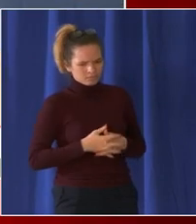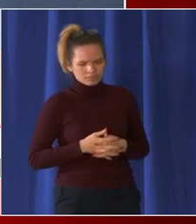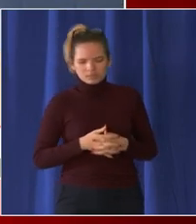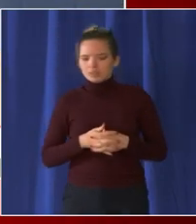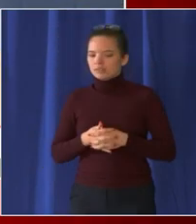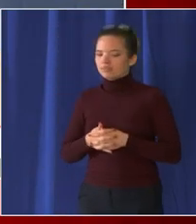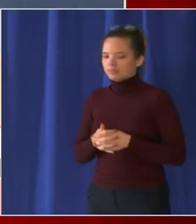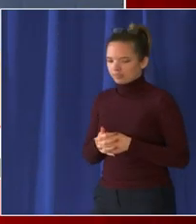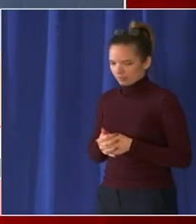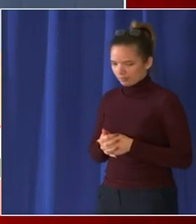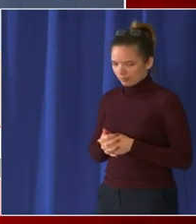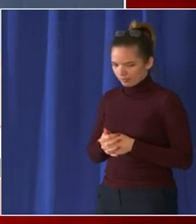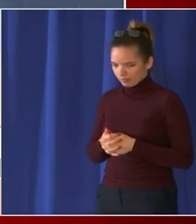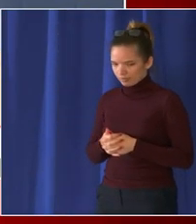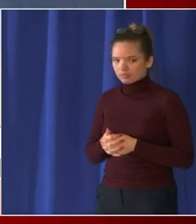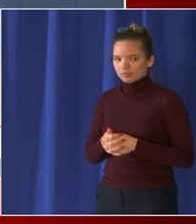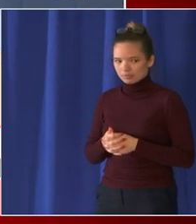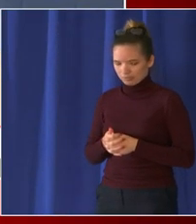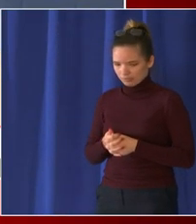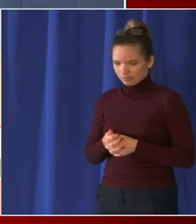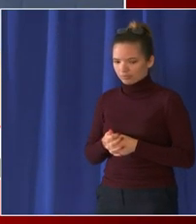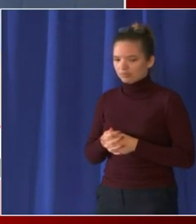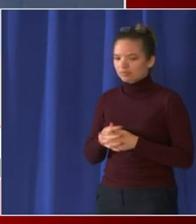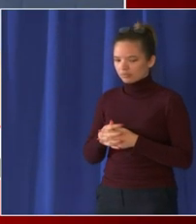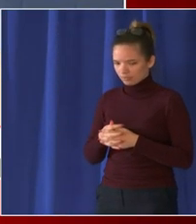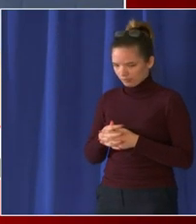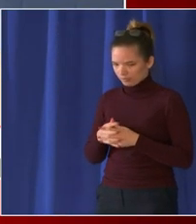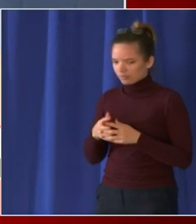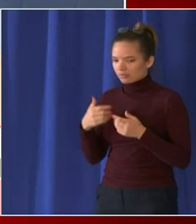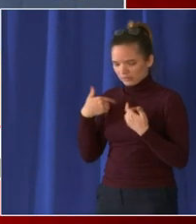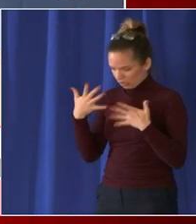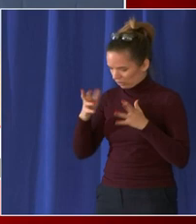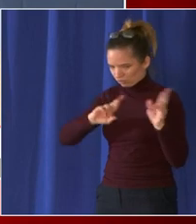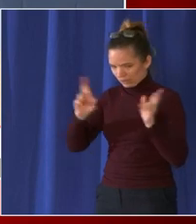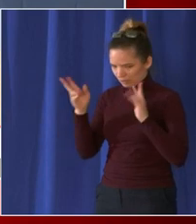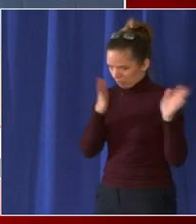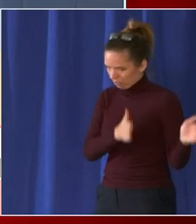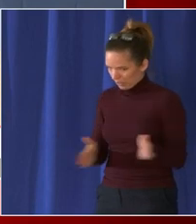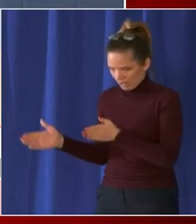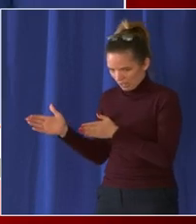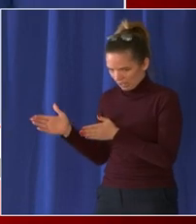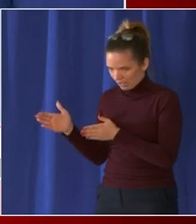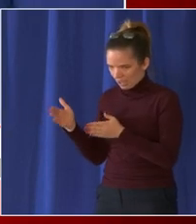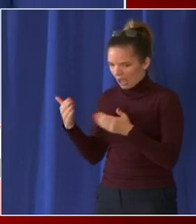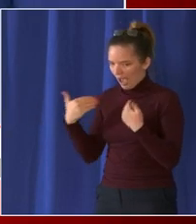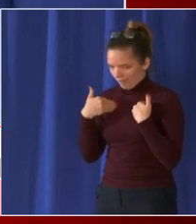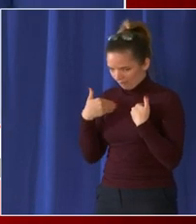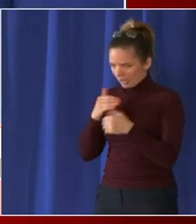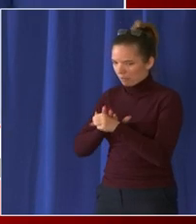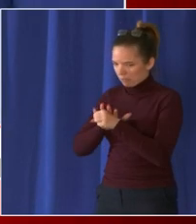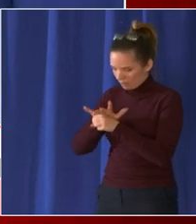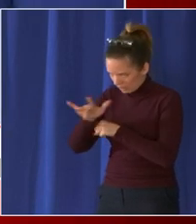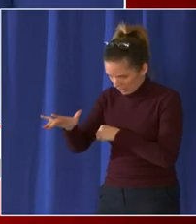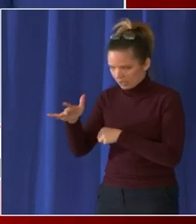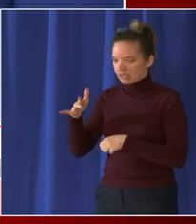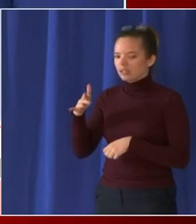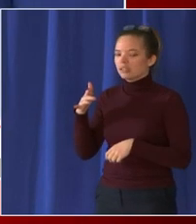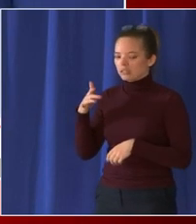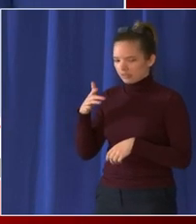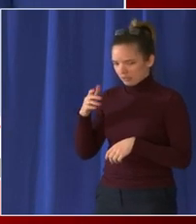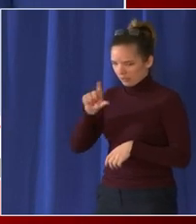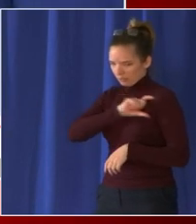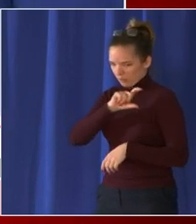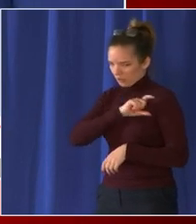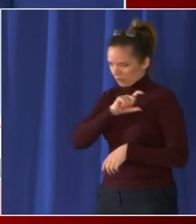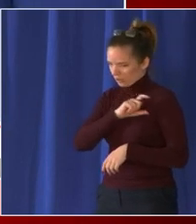for today uh we have a robust deployment of metropolitan police department officers to cover all the events that will occur in dc